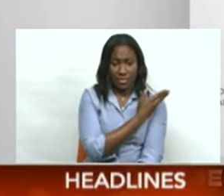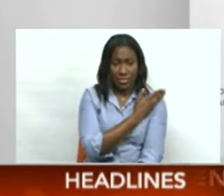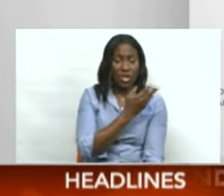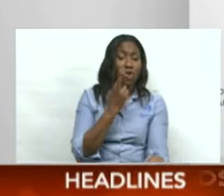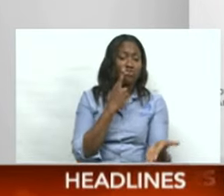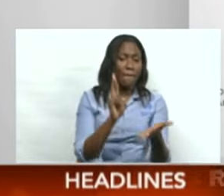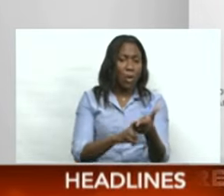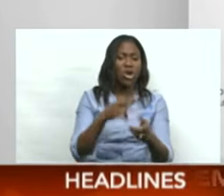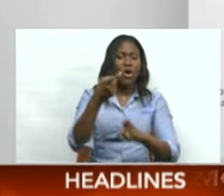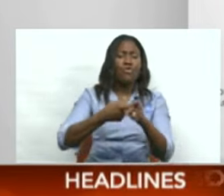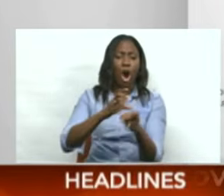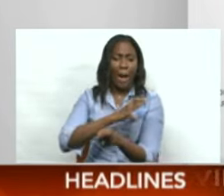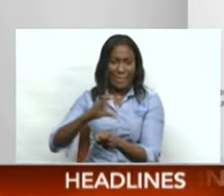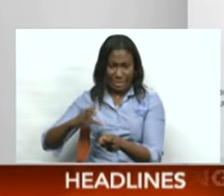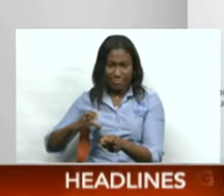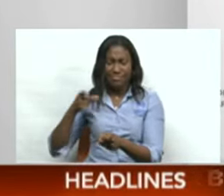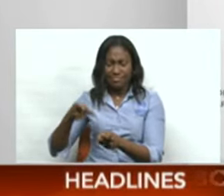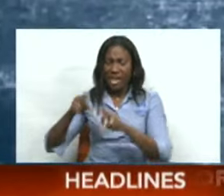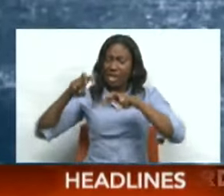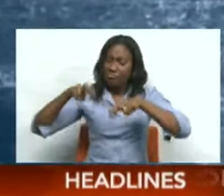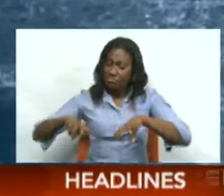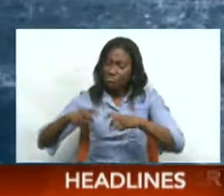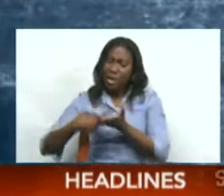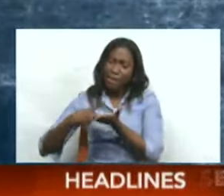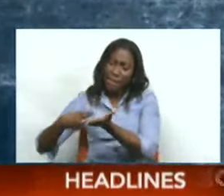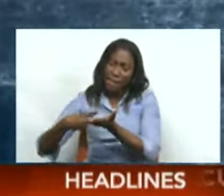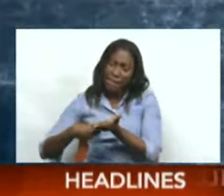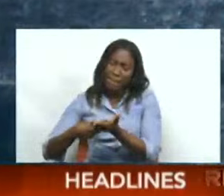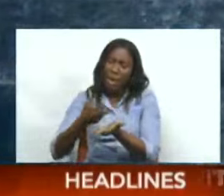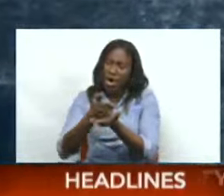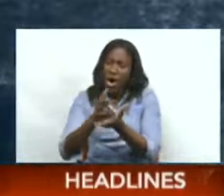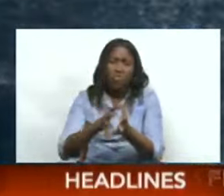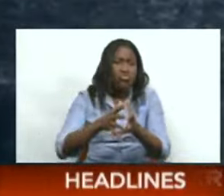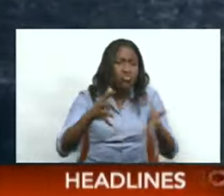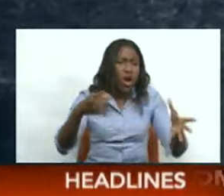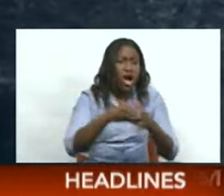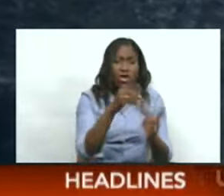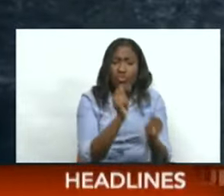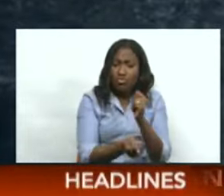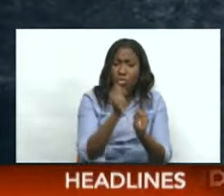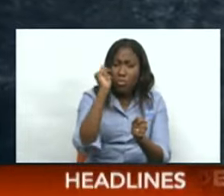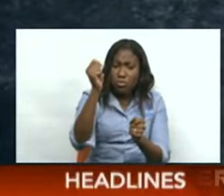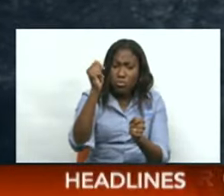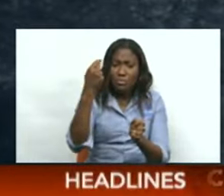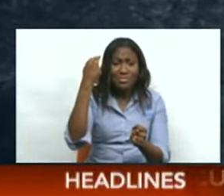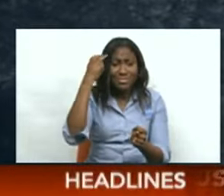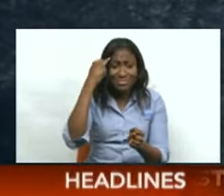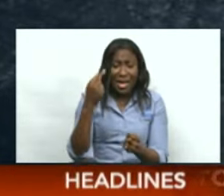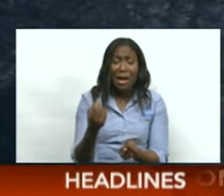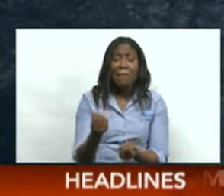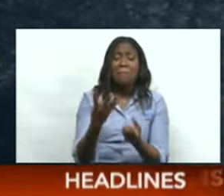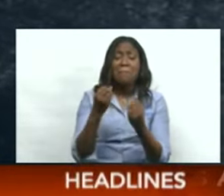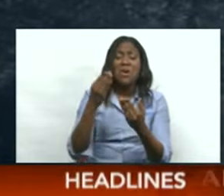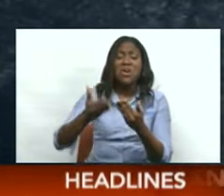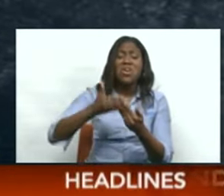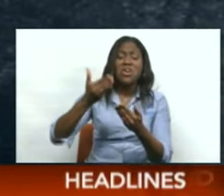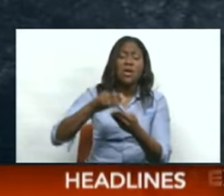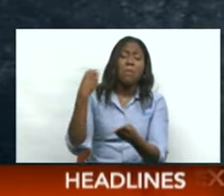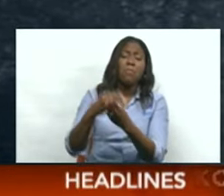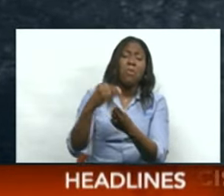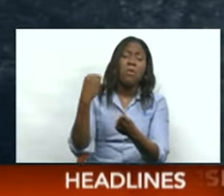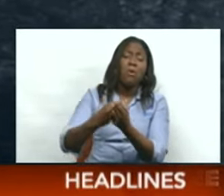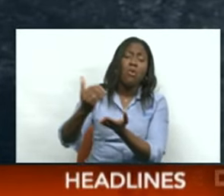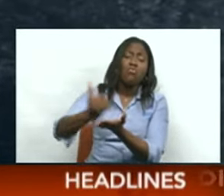contextualizes the gun problem in this country. It calls the firearms industry a lucrative one, valued up to $144